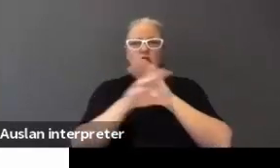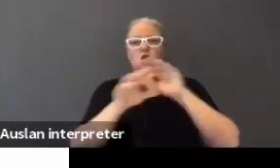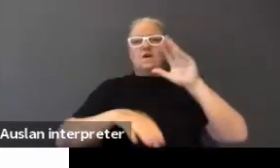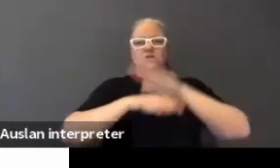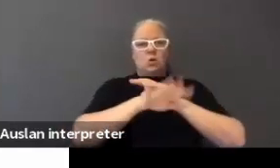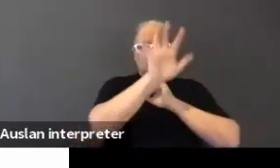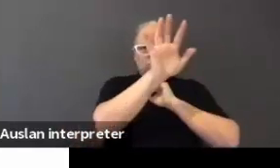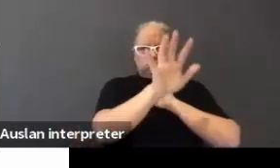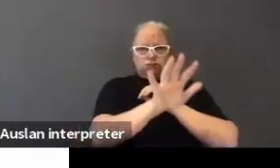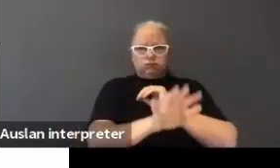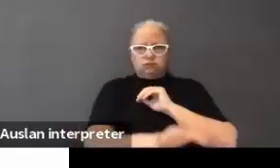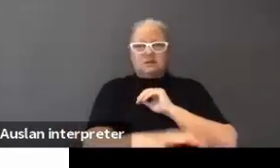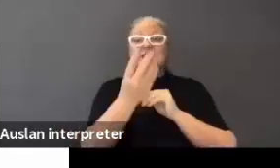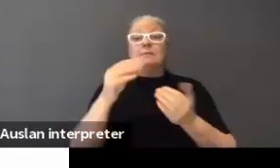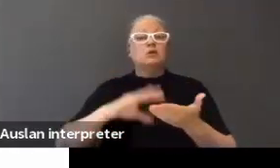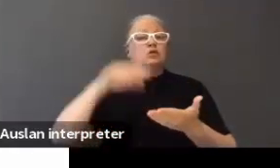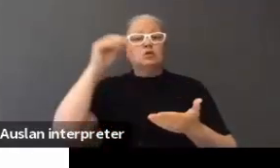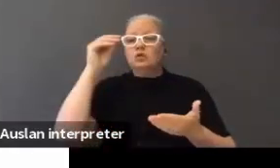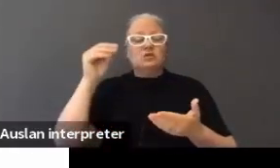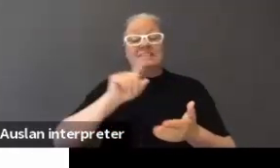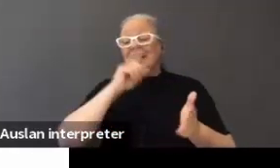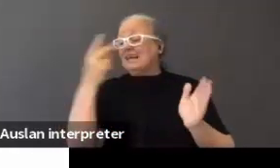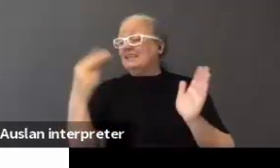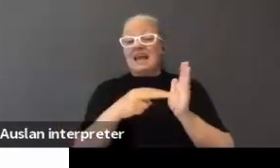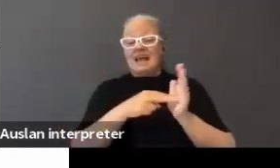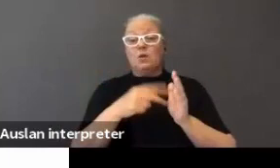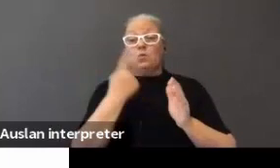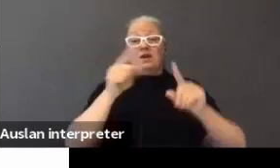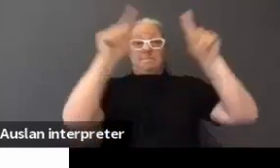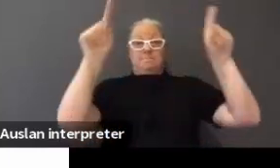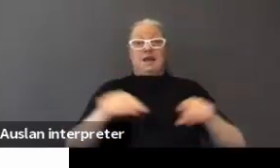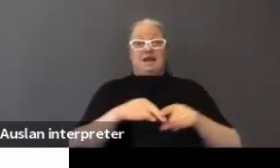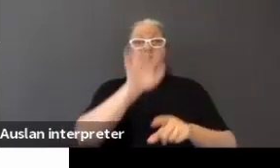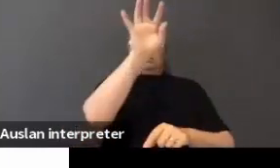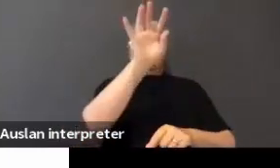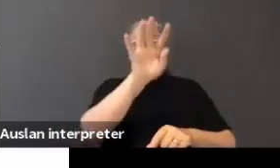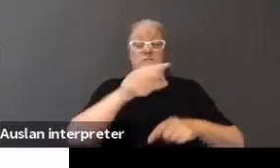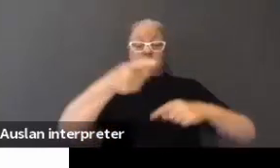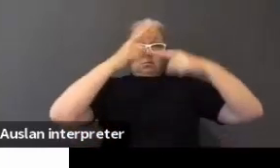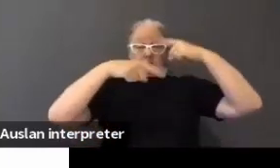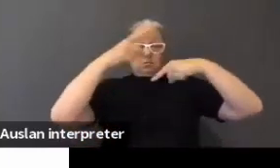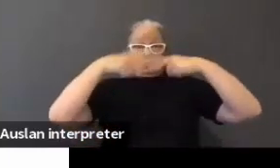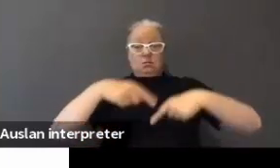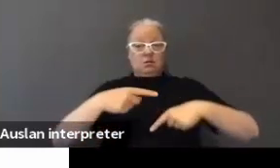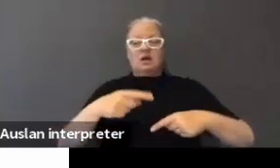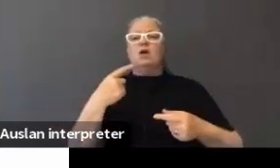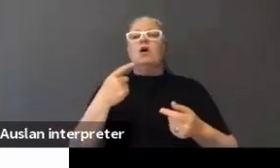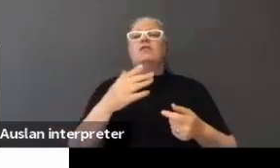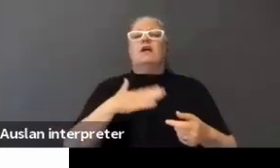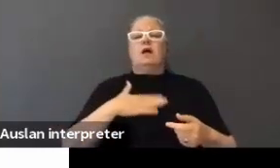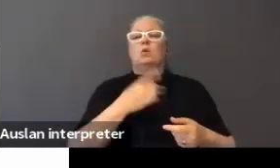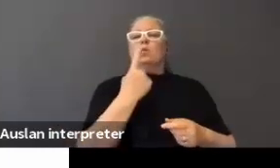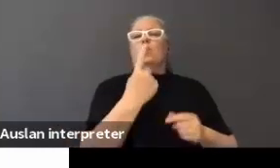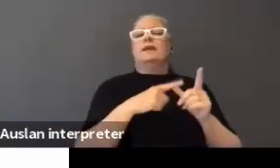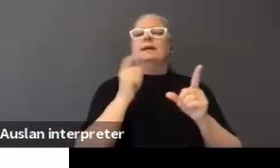text. We've got students that can't stand to look at a whole page of text. So, they don't like the one-cap app, for example. So,